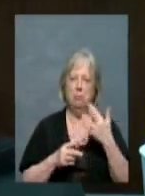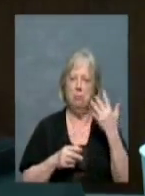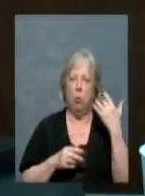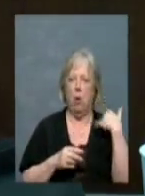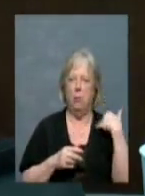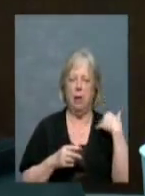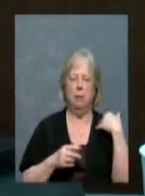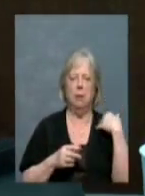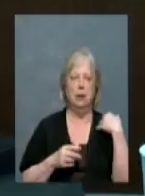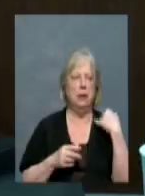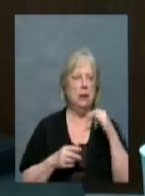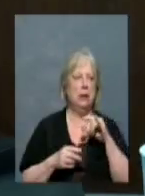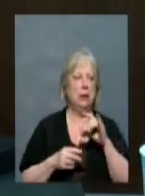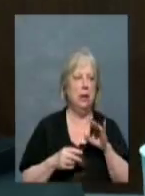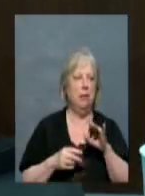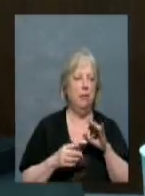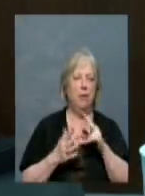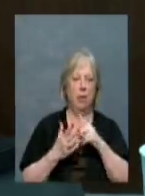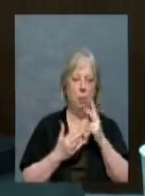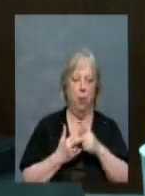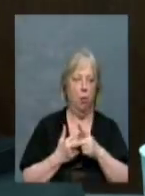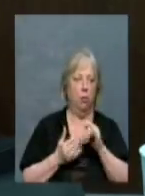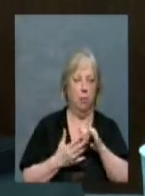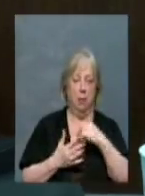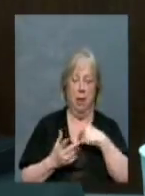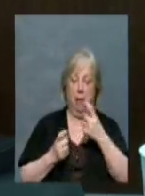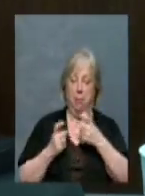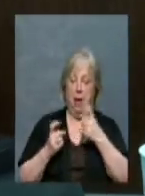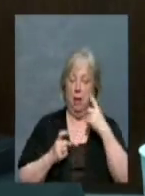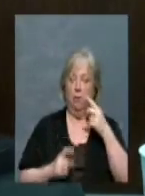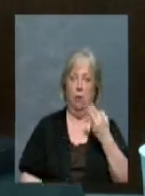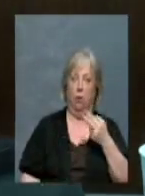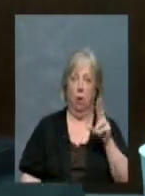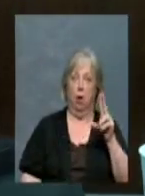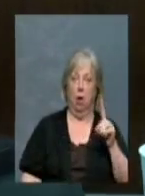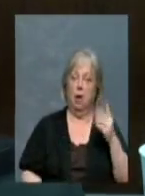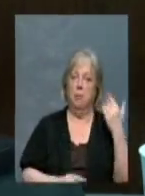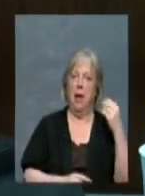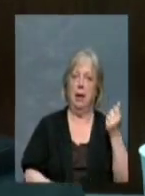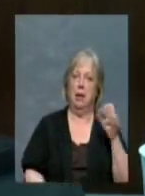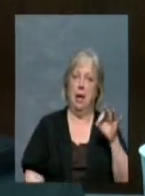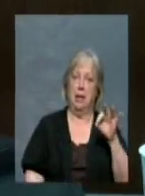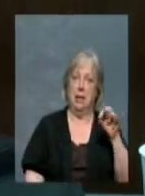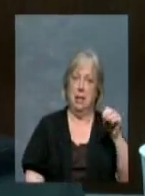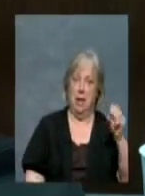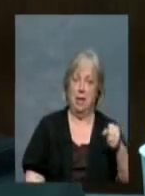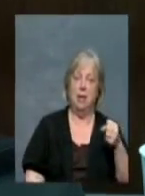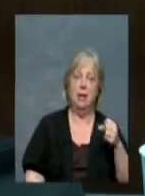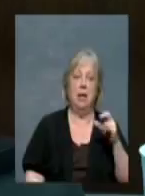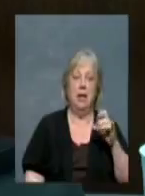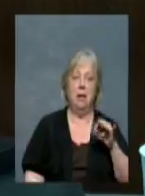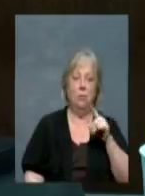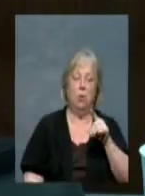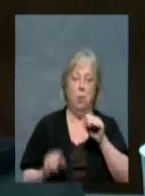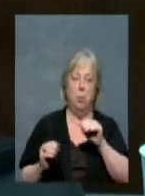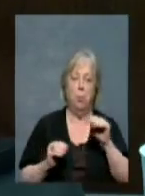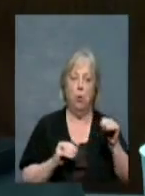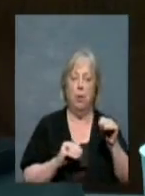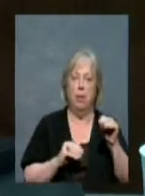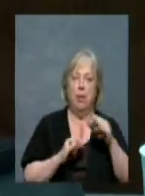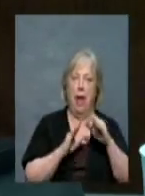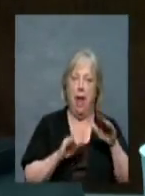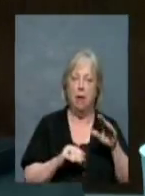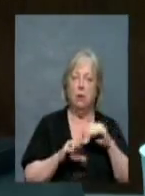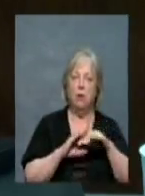that if the program that I managed for HUD back in the 90s, it's where we would put these houses on auction